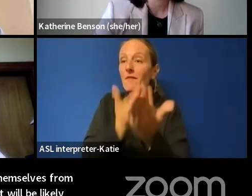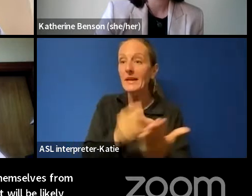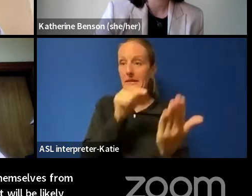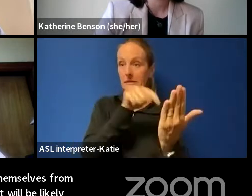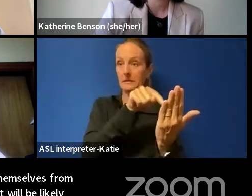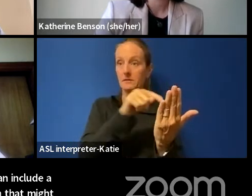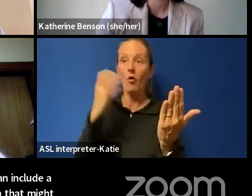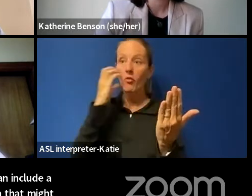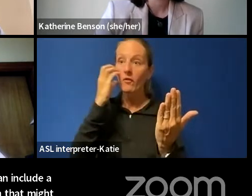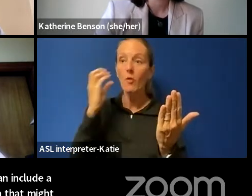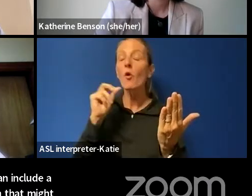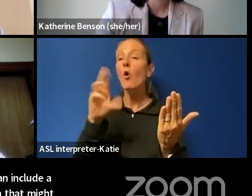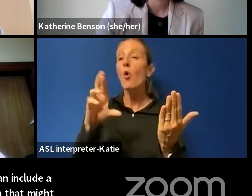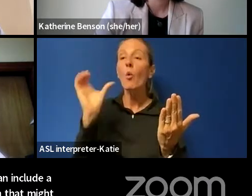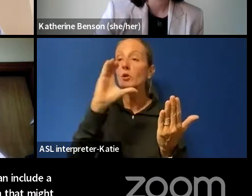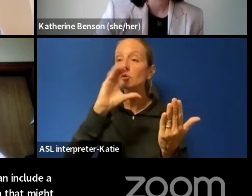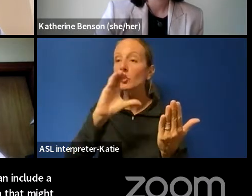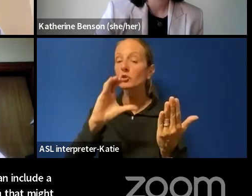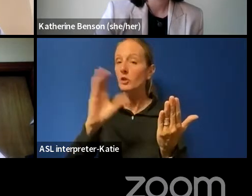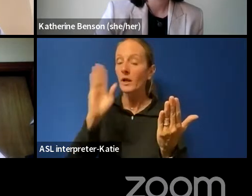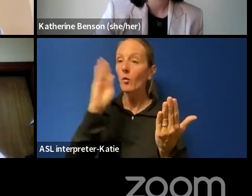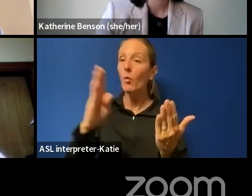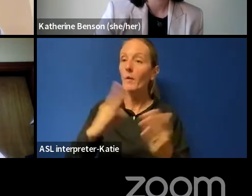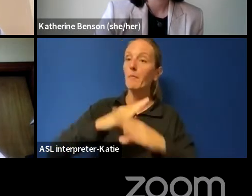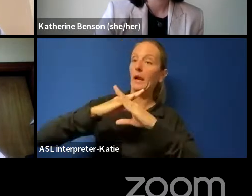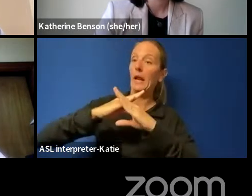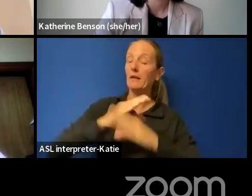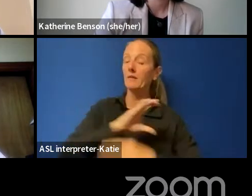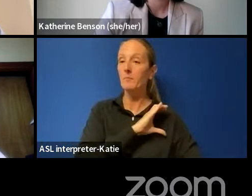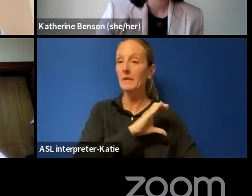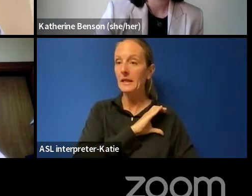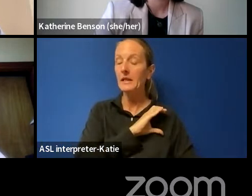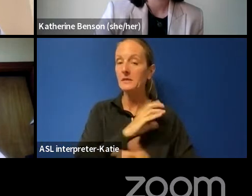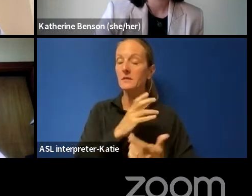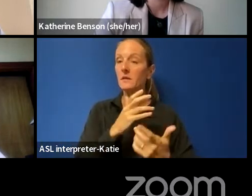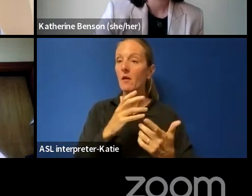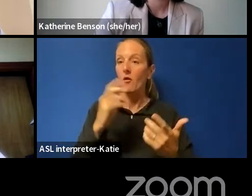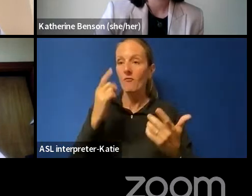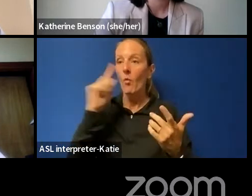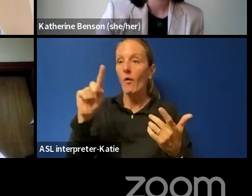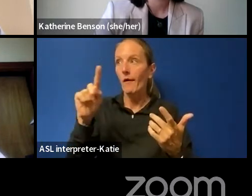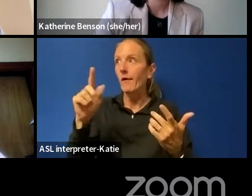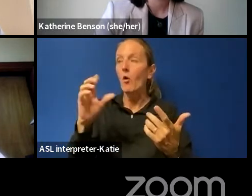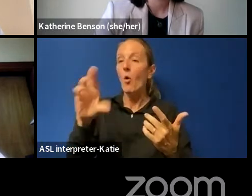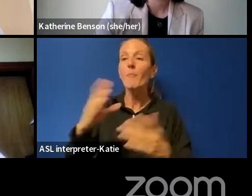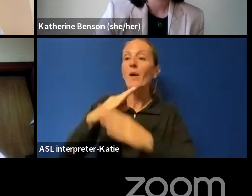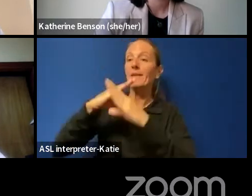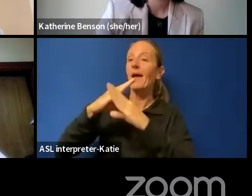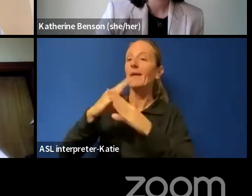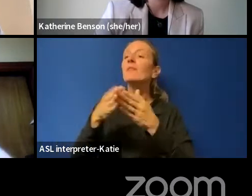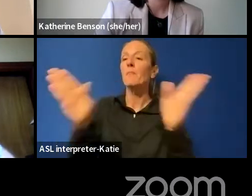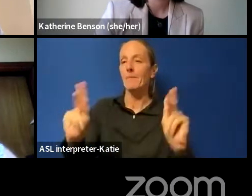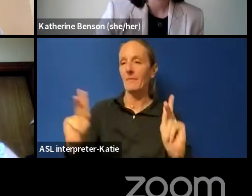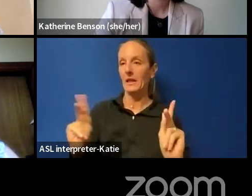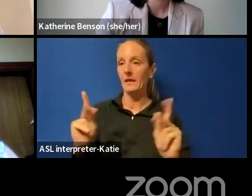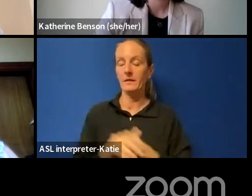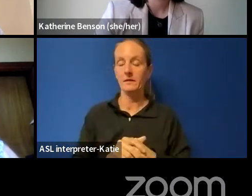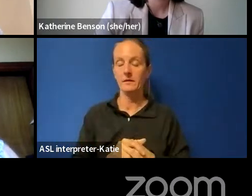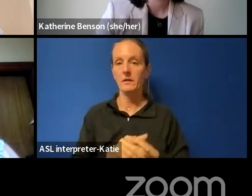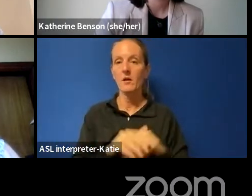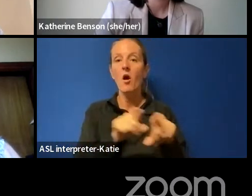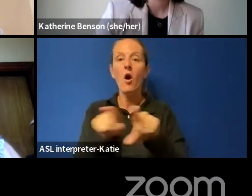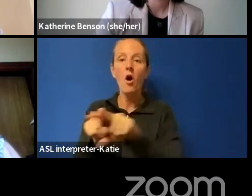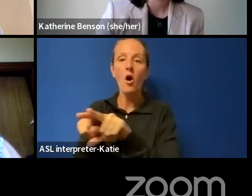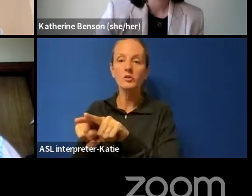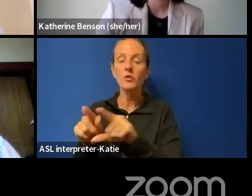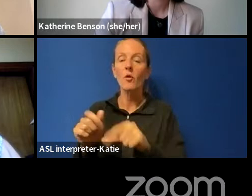be necessary to protect the police be accused or the public. Justice the searches also has to be limited to relevant parts of the